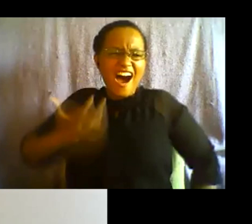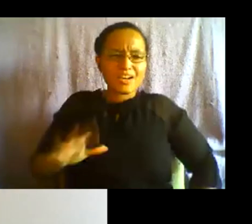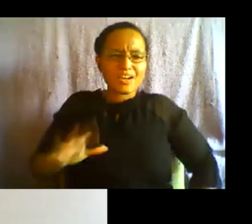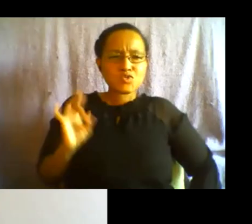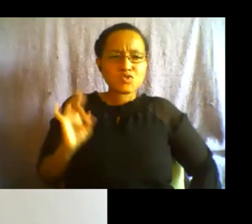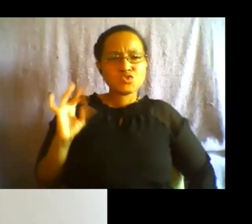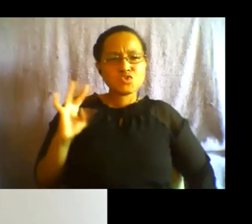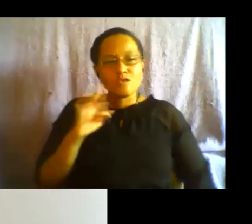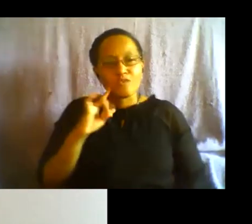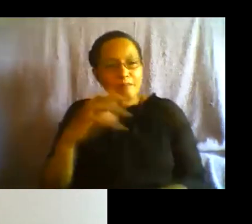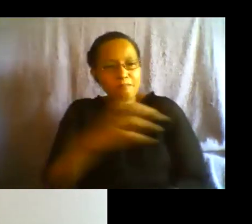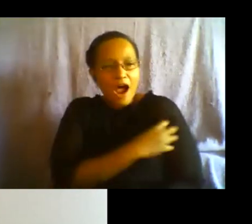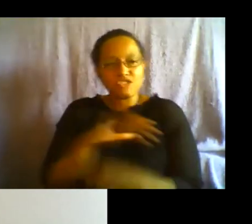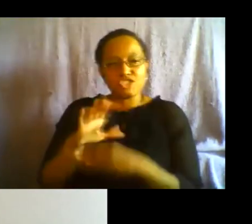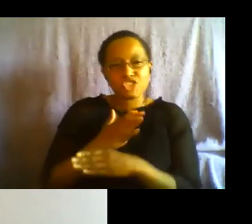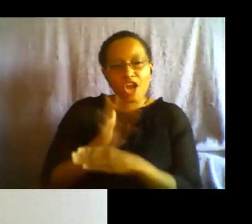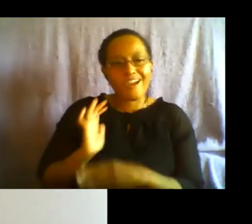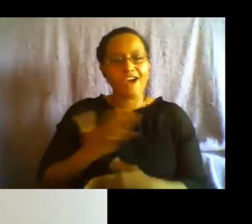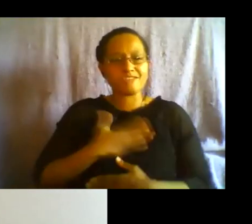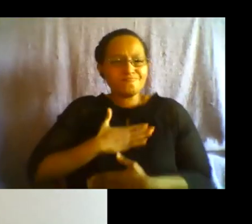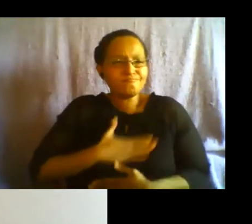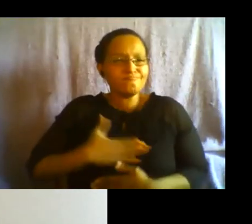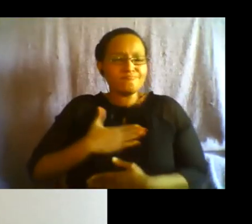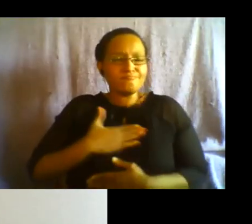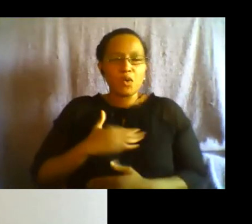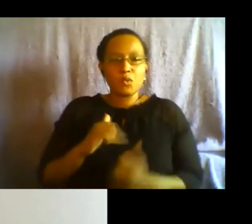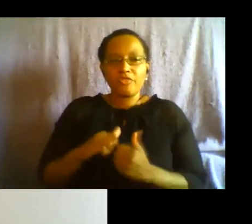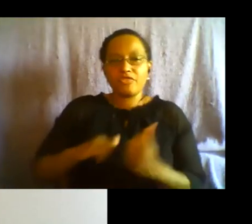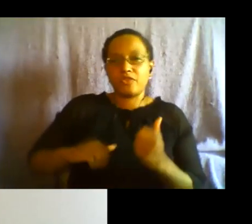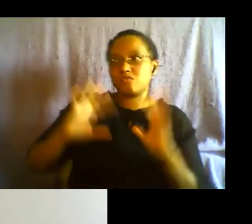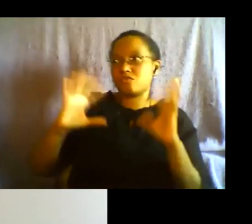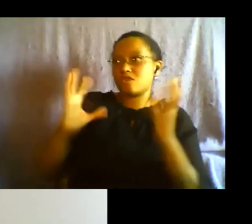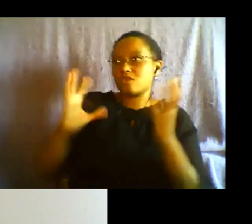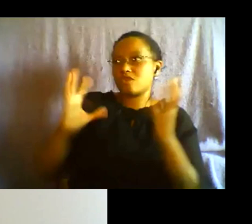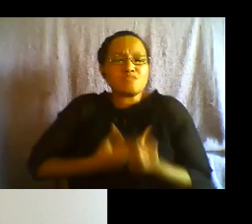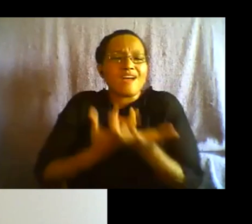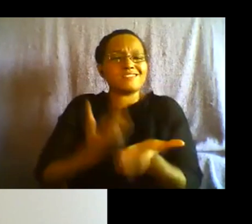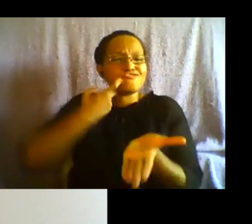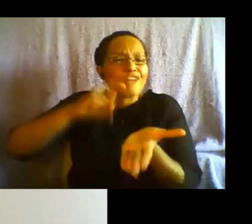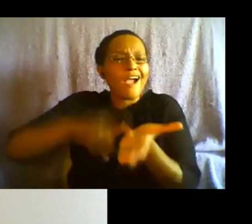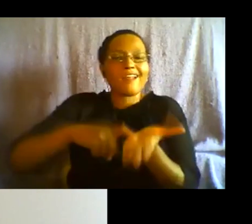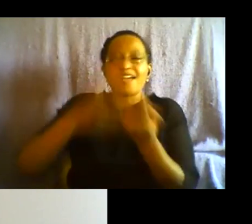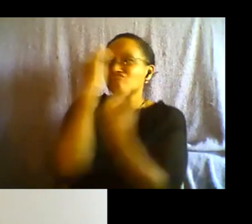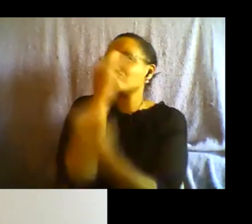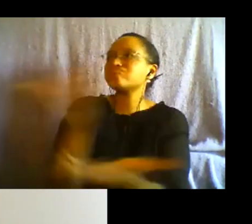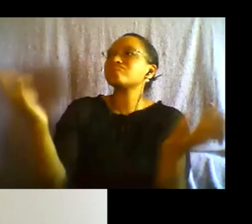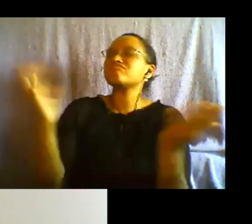our sensuality with the world expressing it recognizing it letting it be known as powerful